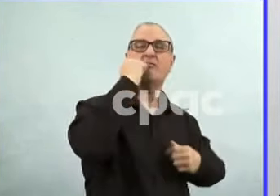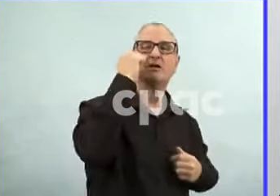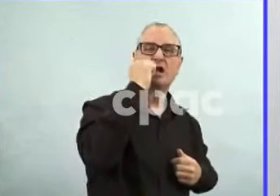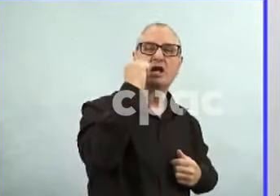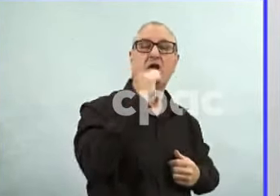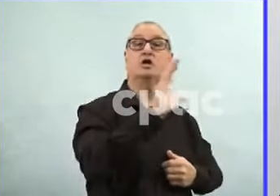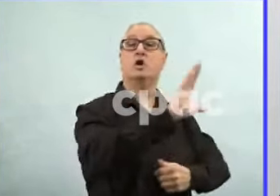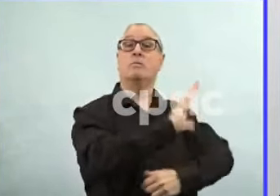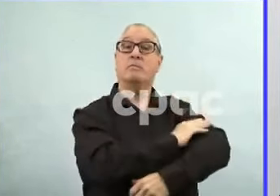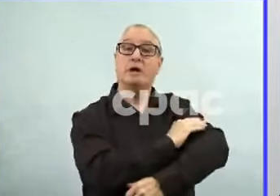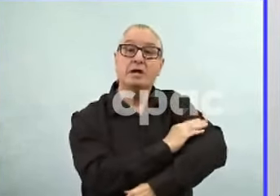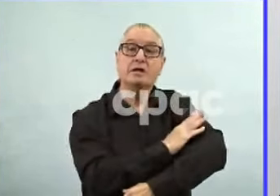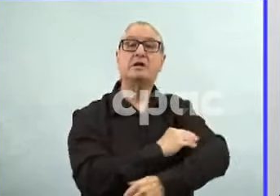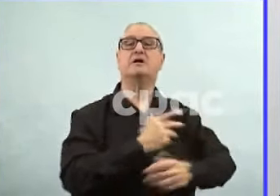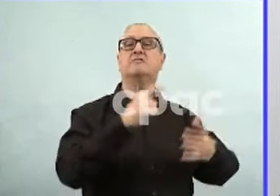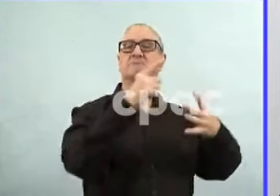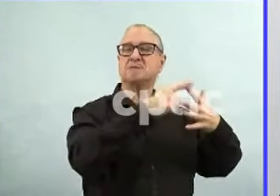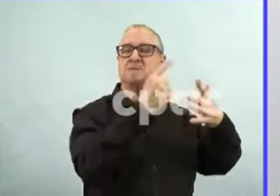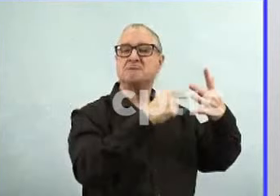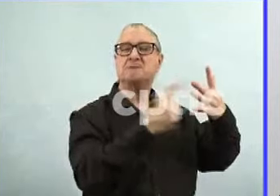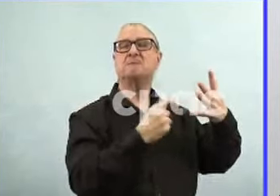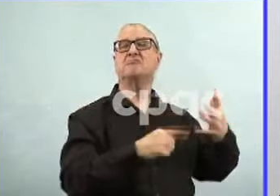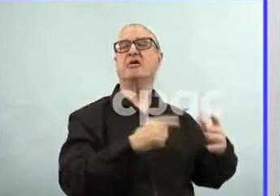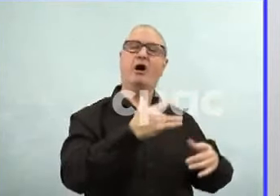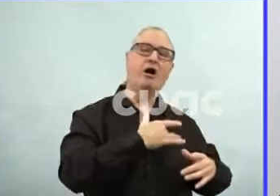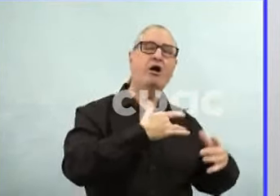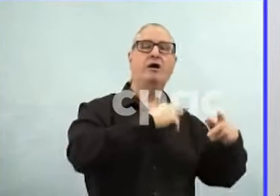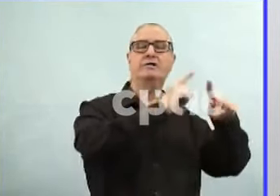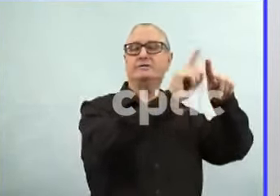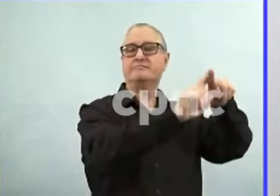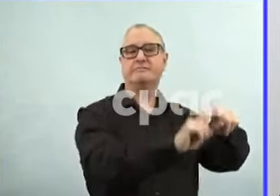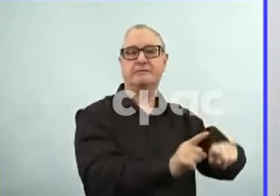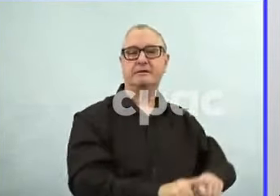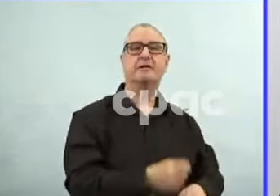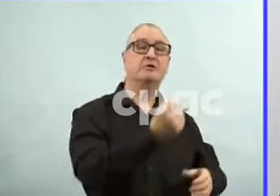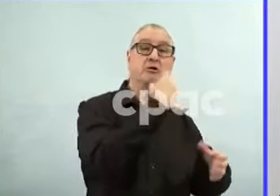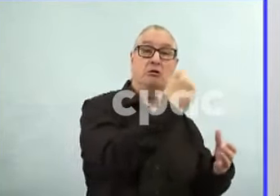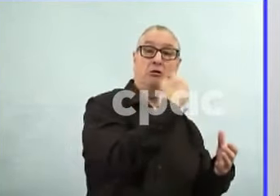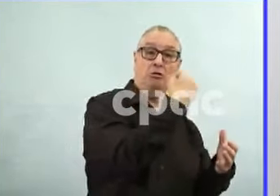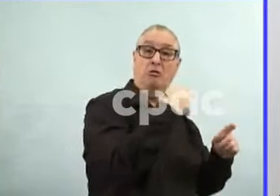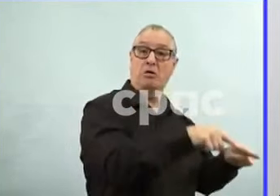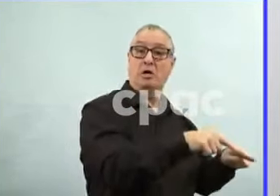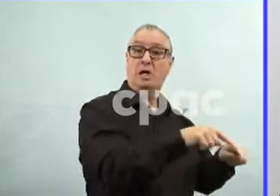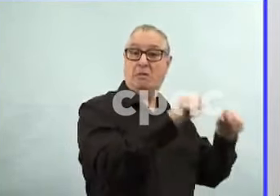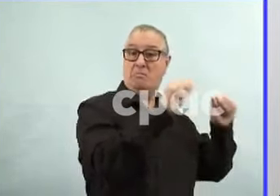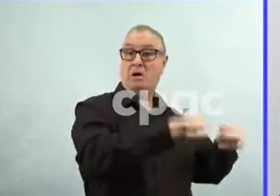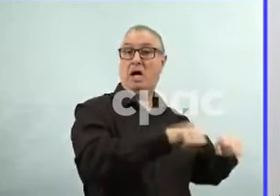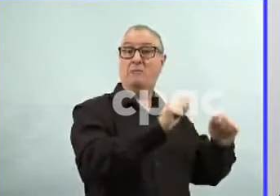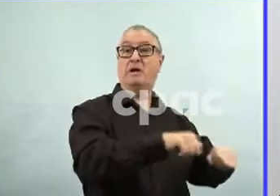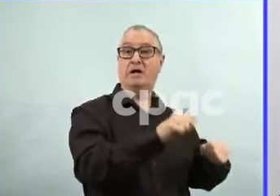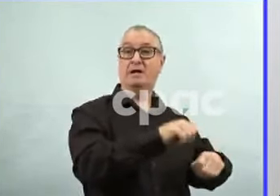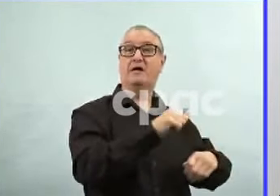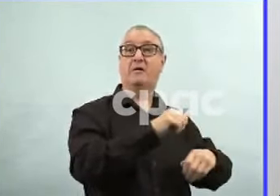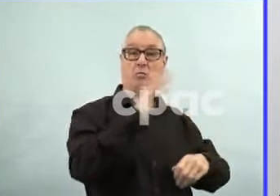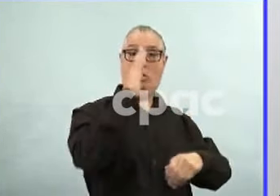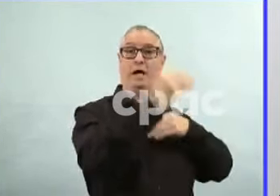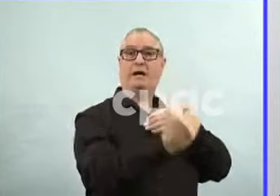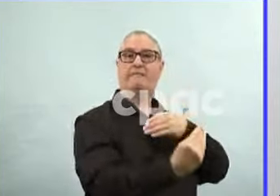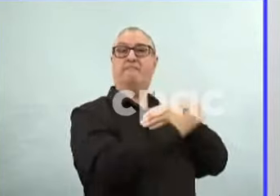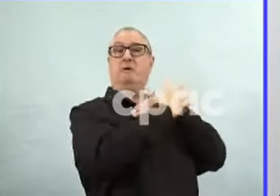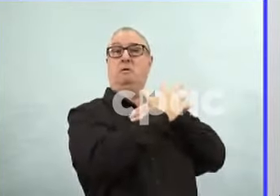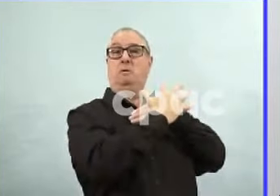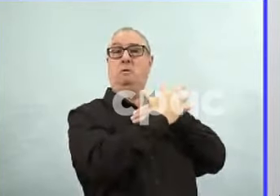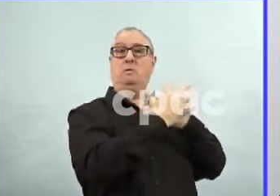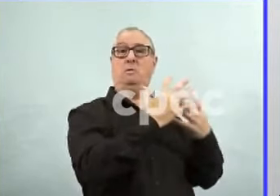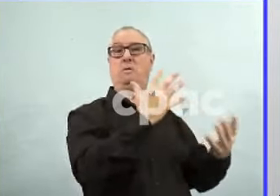Medicine that you take every day can cause side effects that reveal themselves over time, and that includes long-term